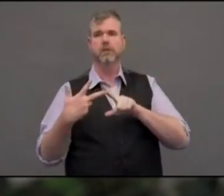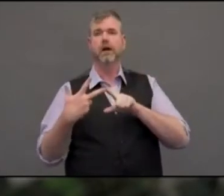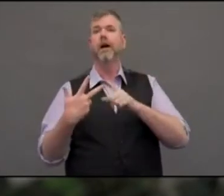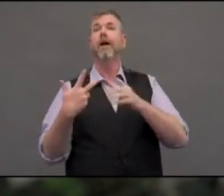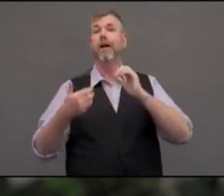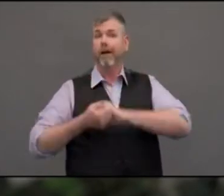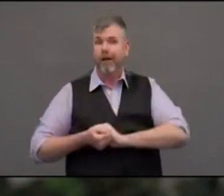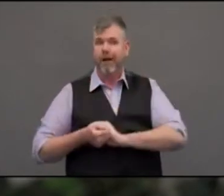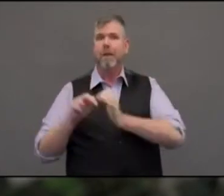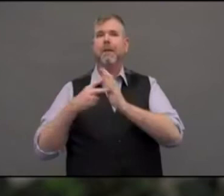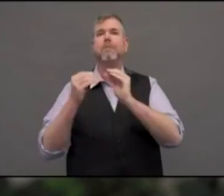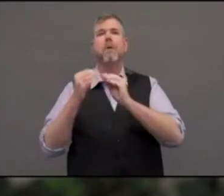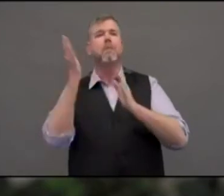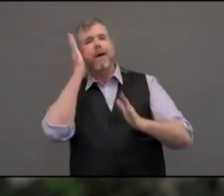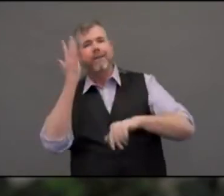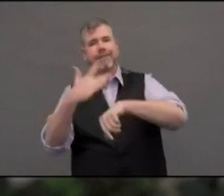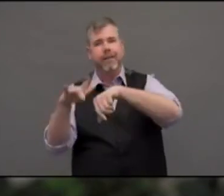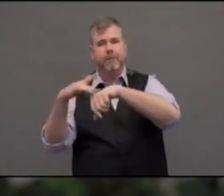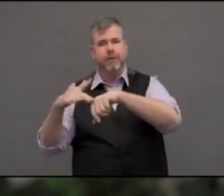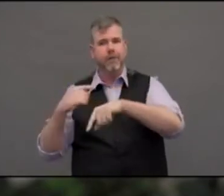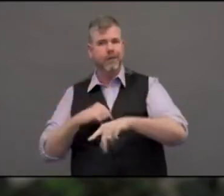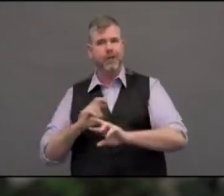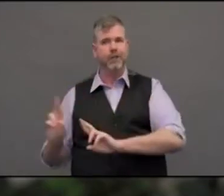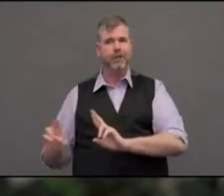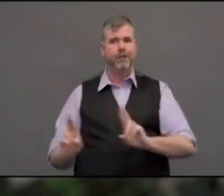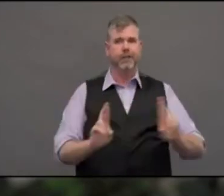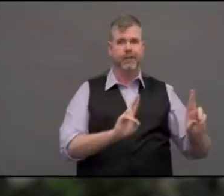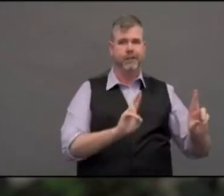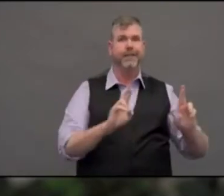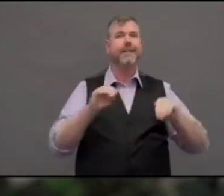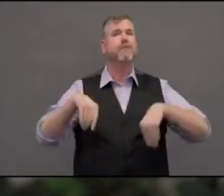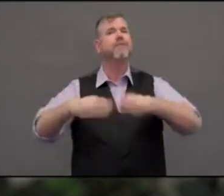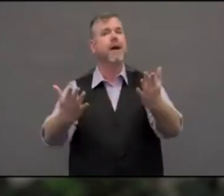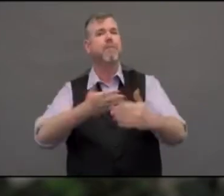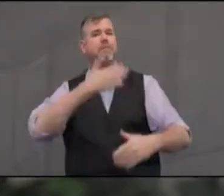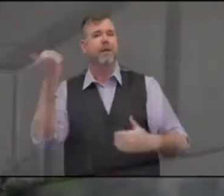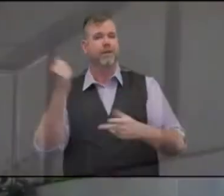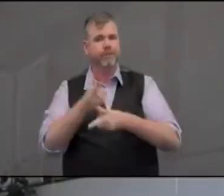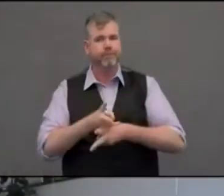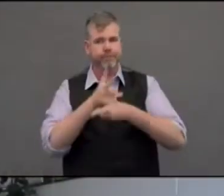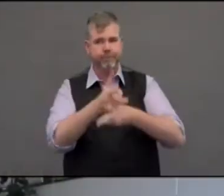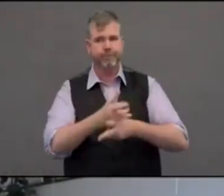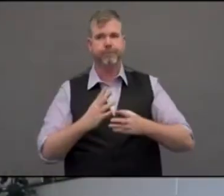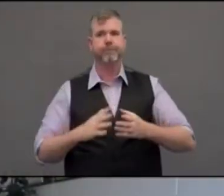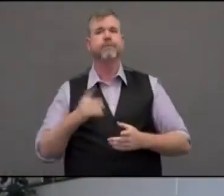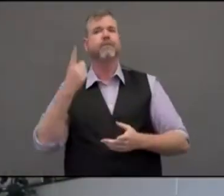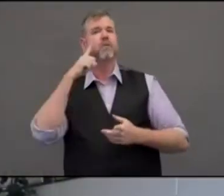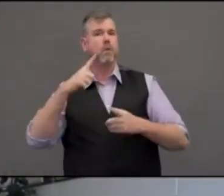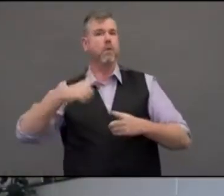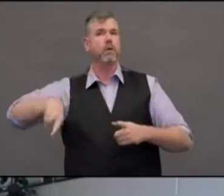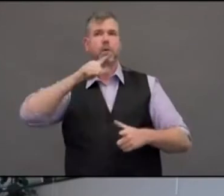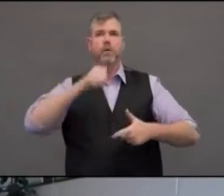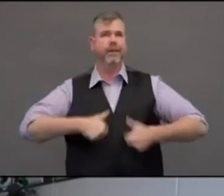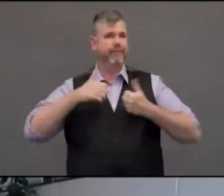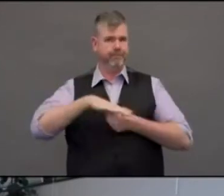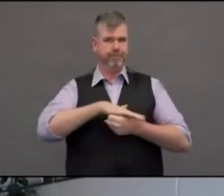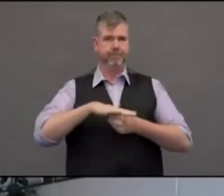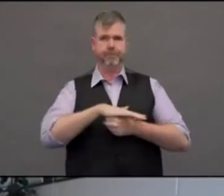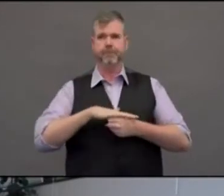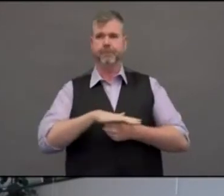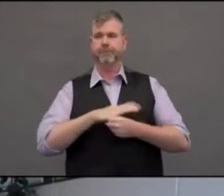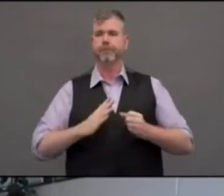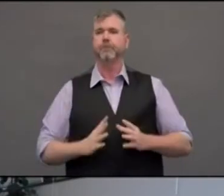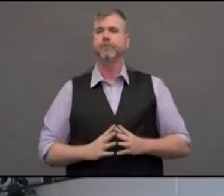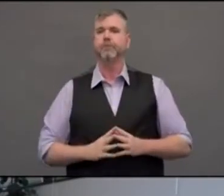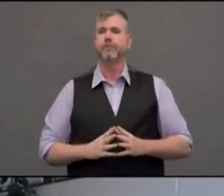allowing us to provide better care to the South County residents. Gloria, and you've seen a remarkable transformation